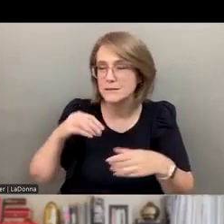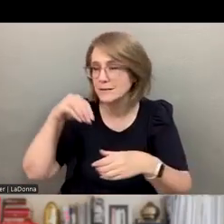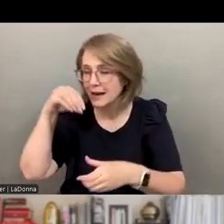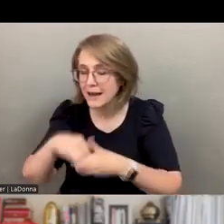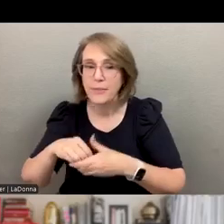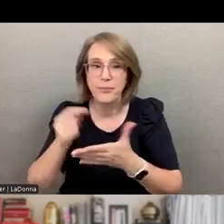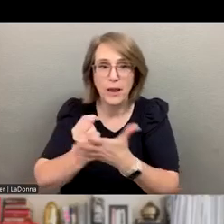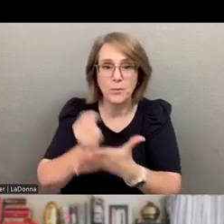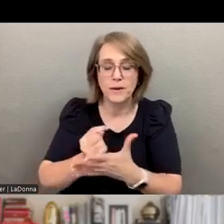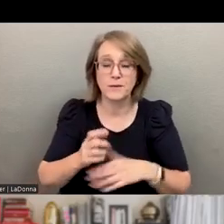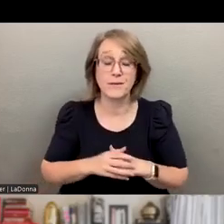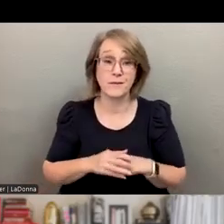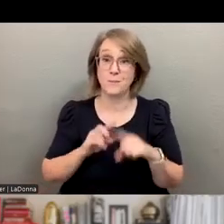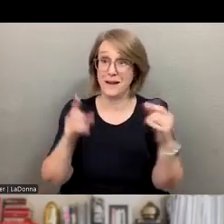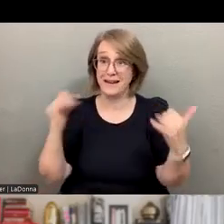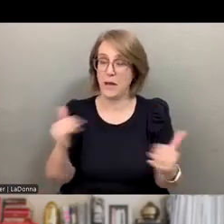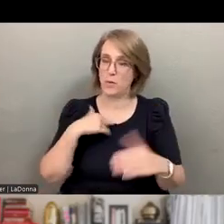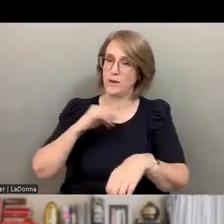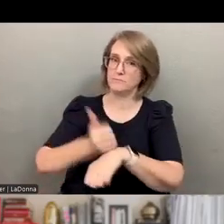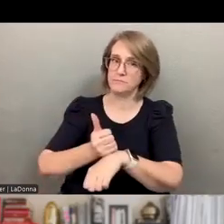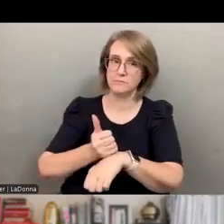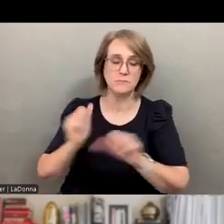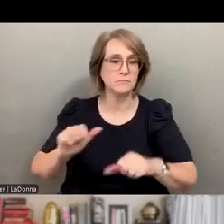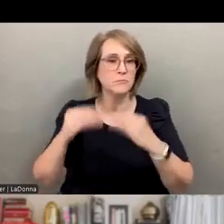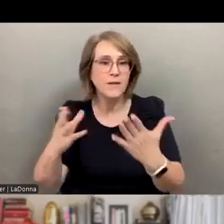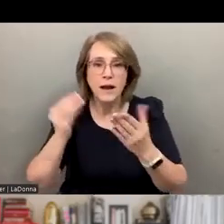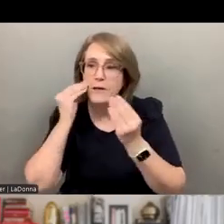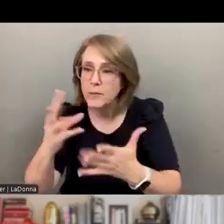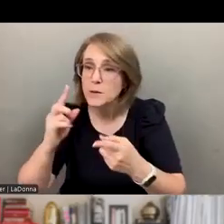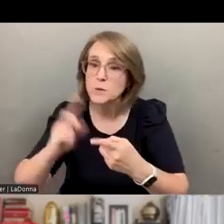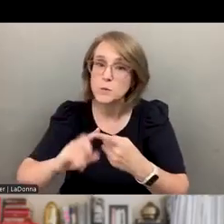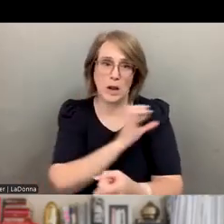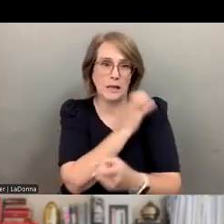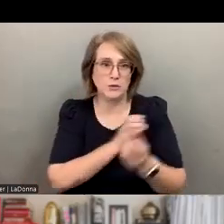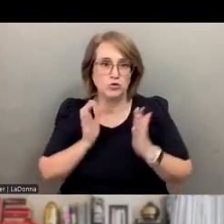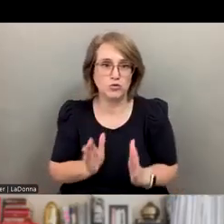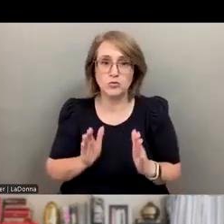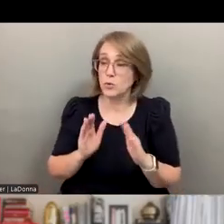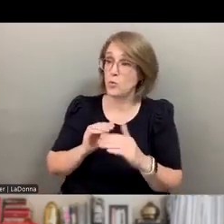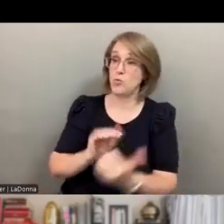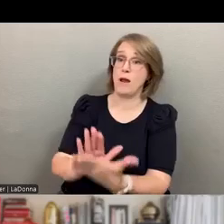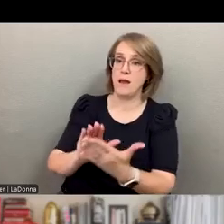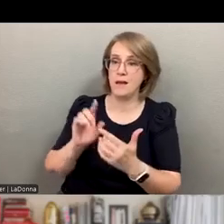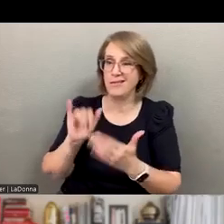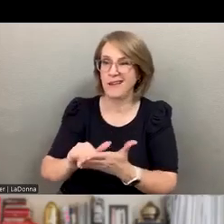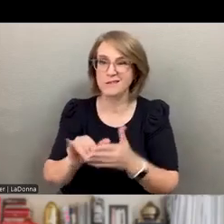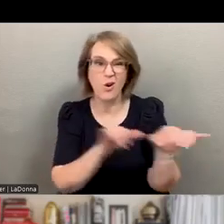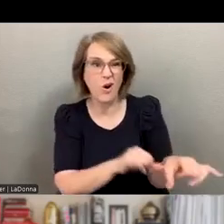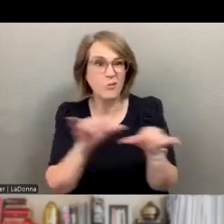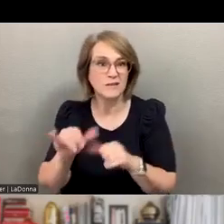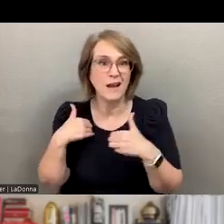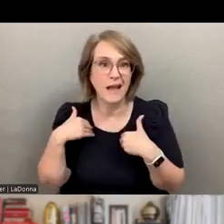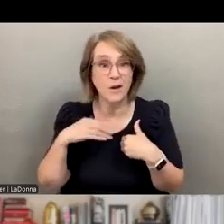when, now that we're able to do that, we can now provide information to clinicians in a way that's kind of like having a co